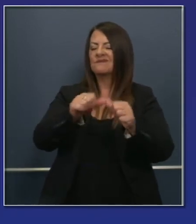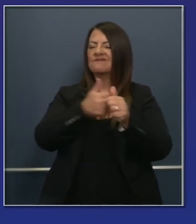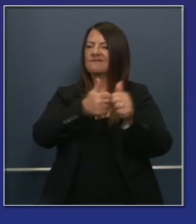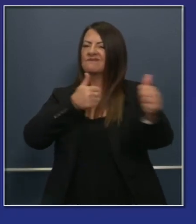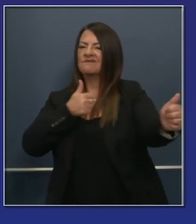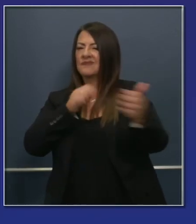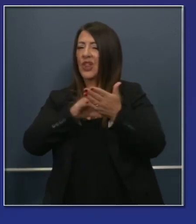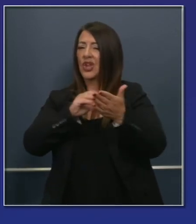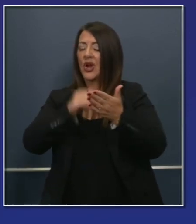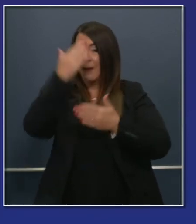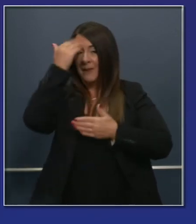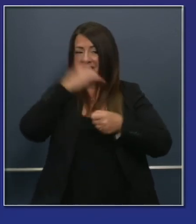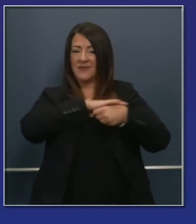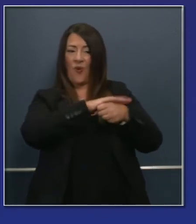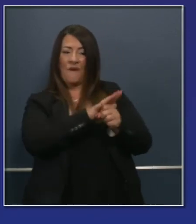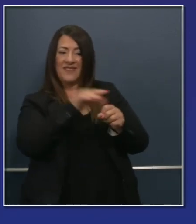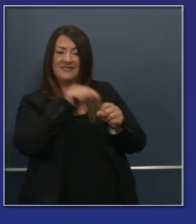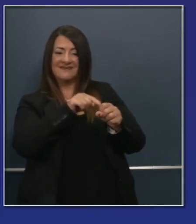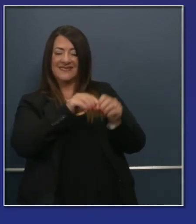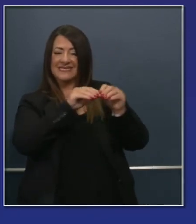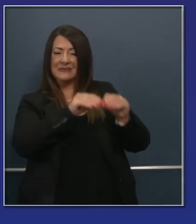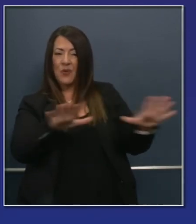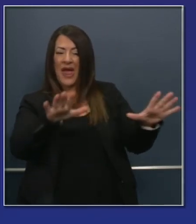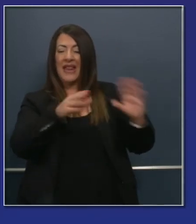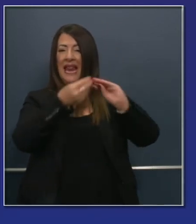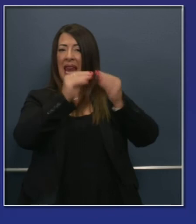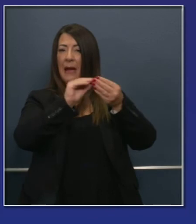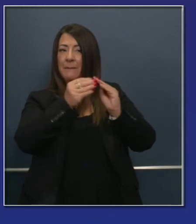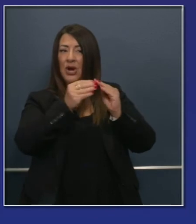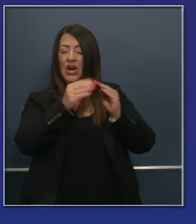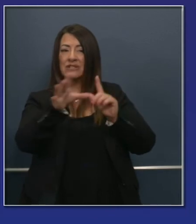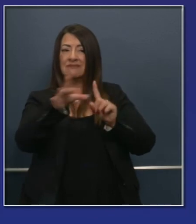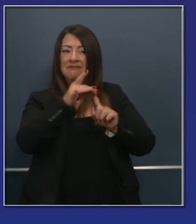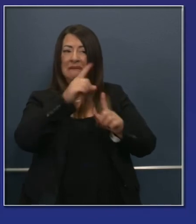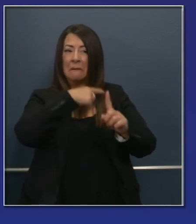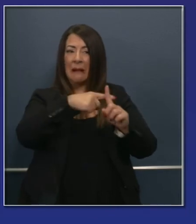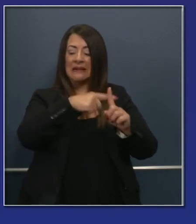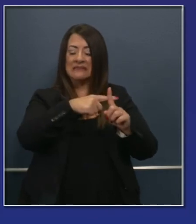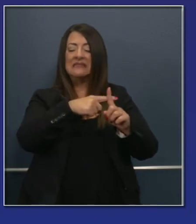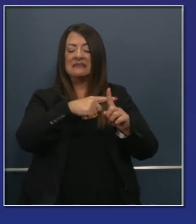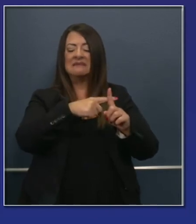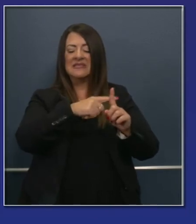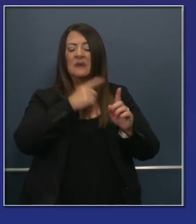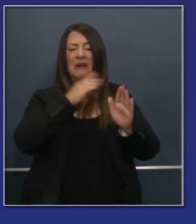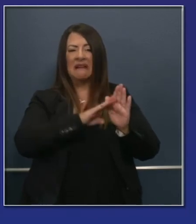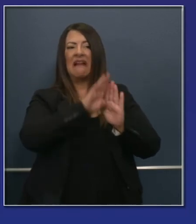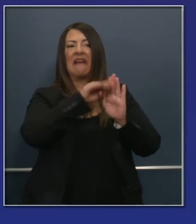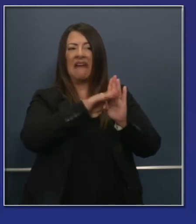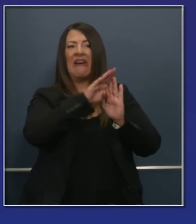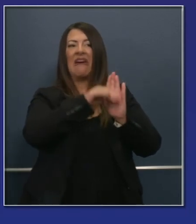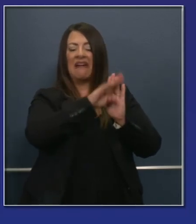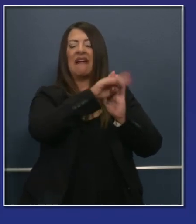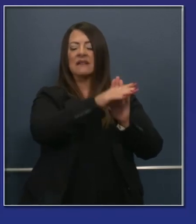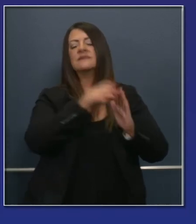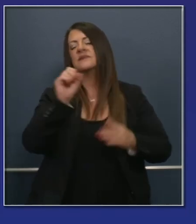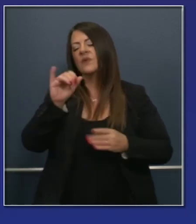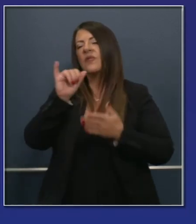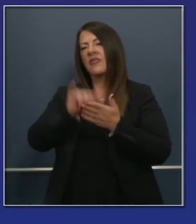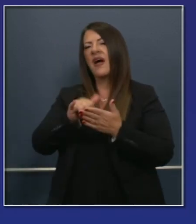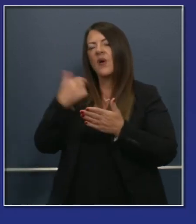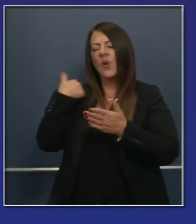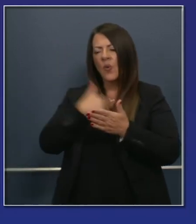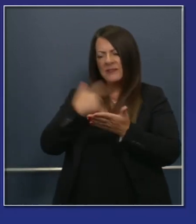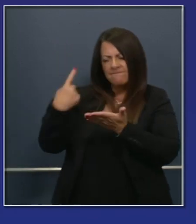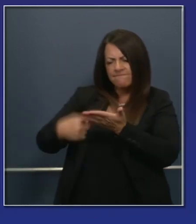rates and so we had time to really be efficient deliberative time to work with the legislature on protocols processes on